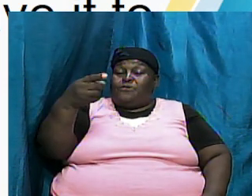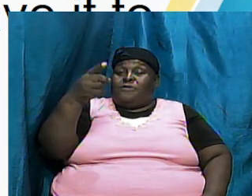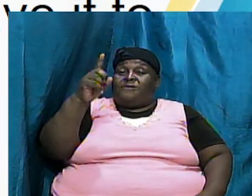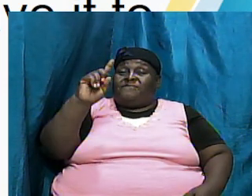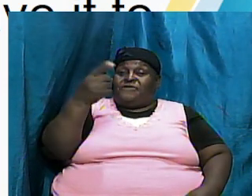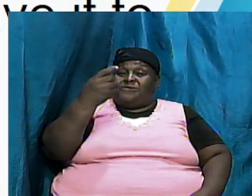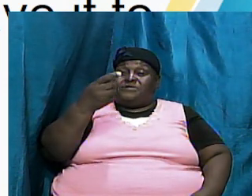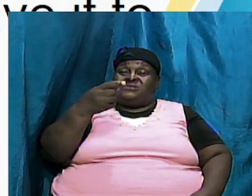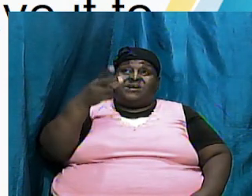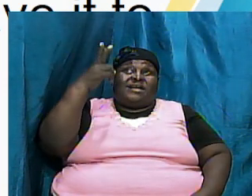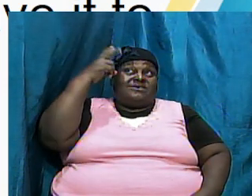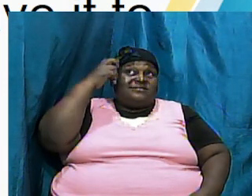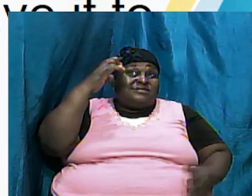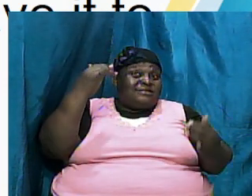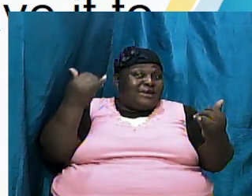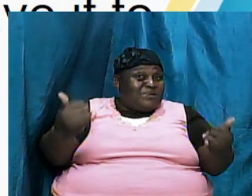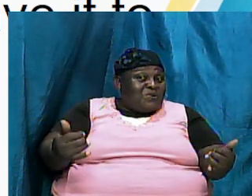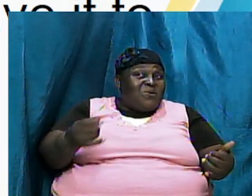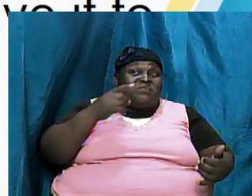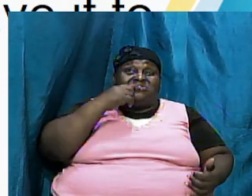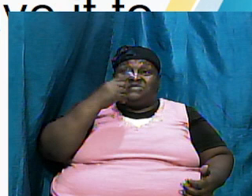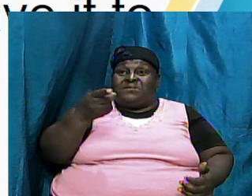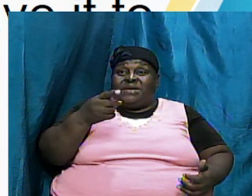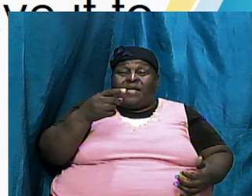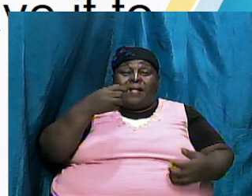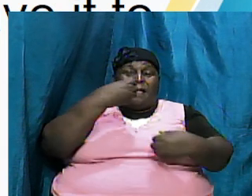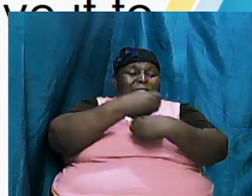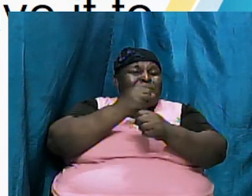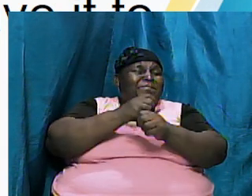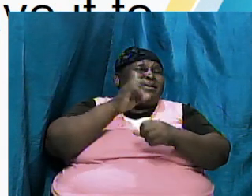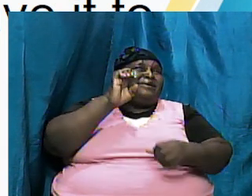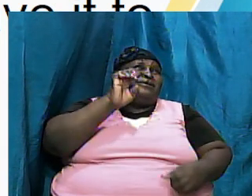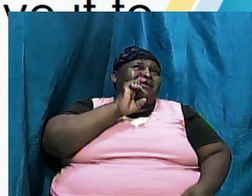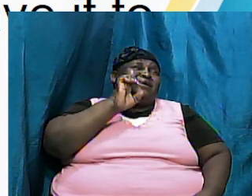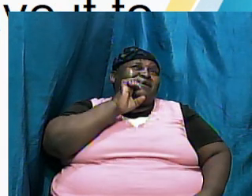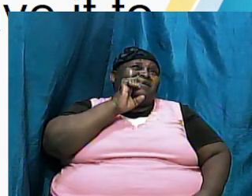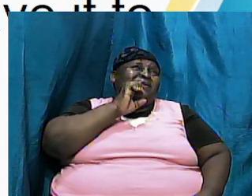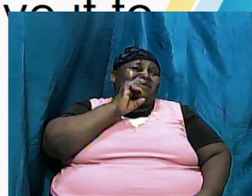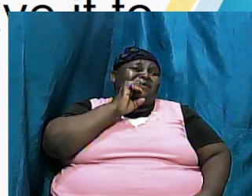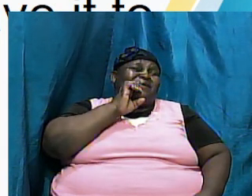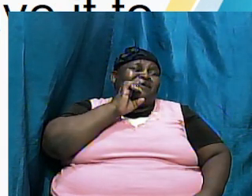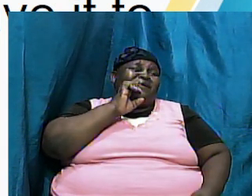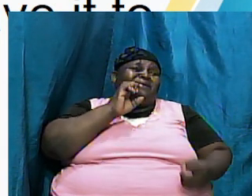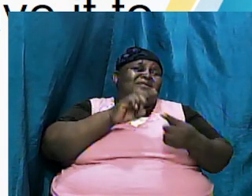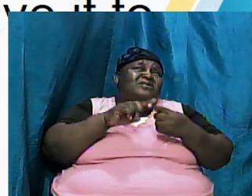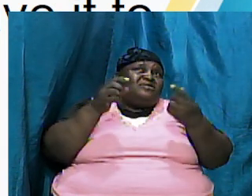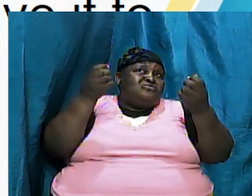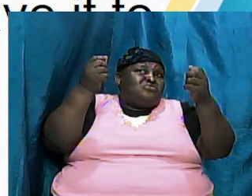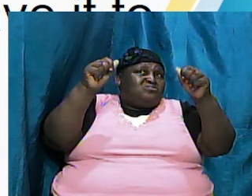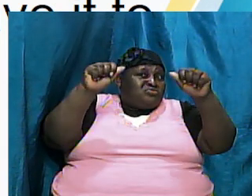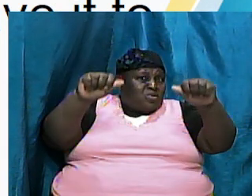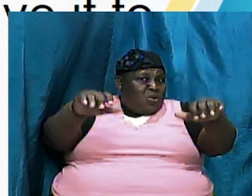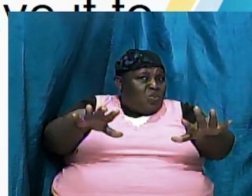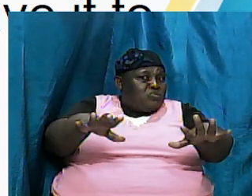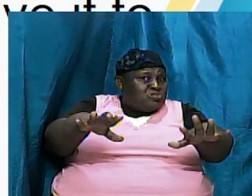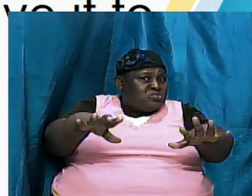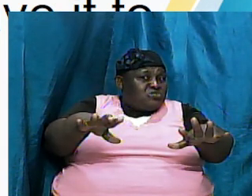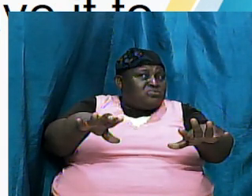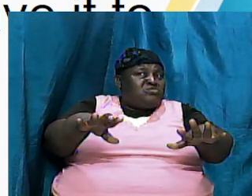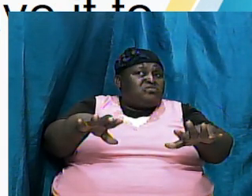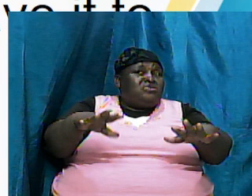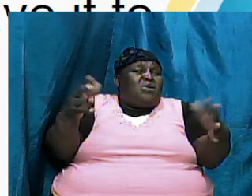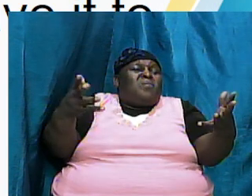talk and cause Eve to doubt what God